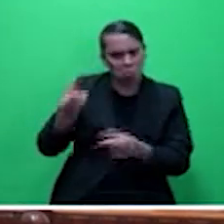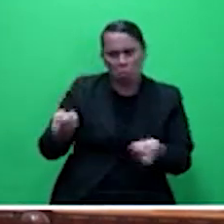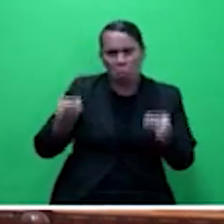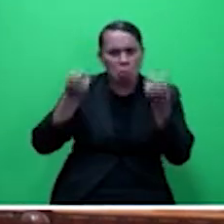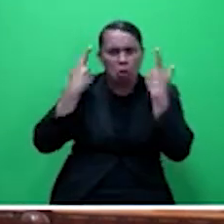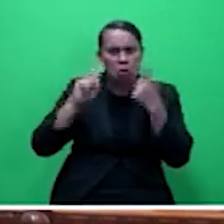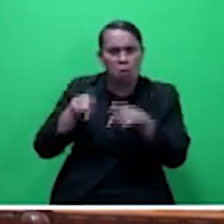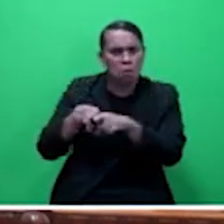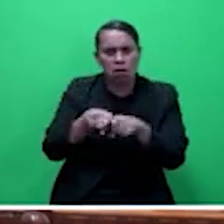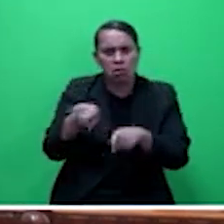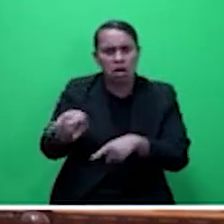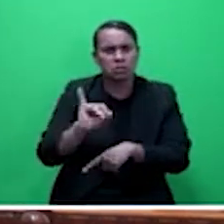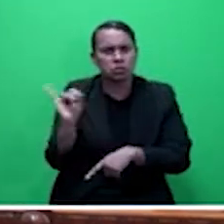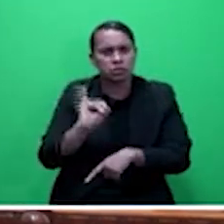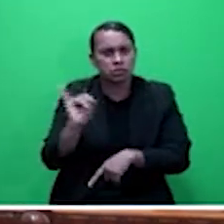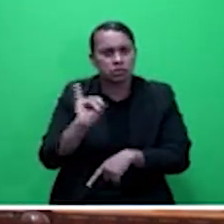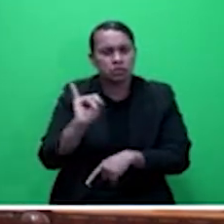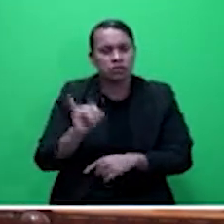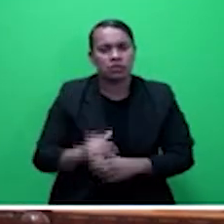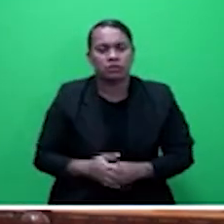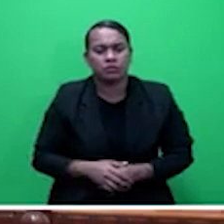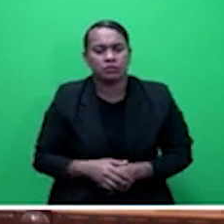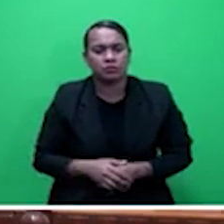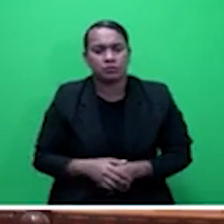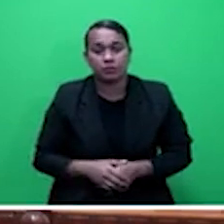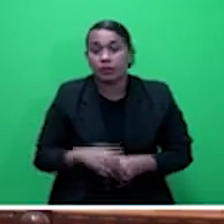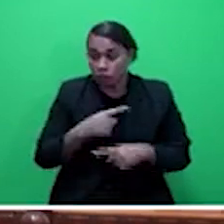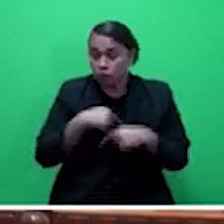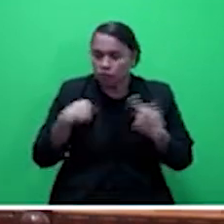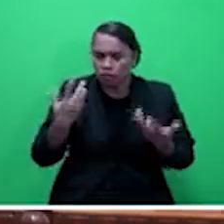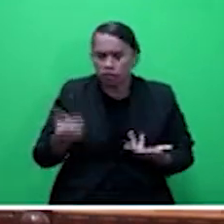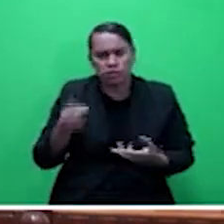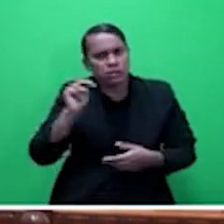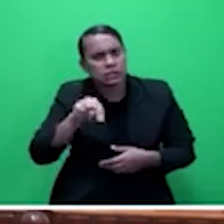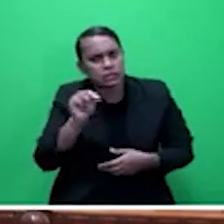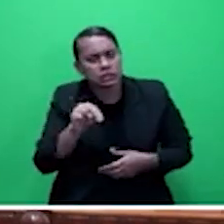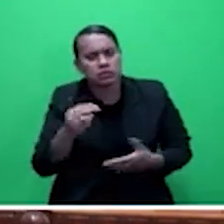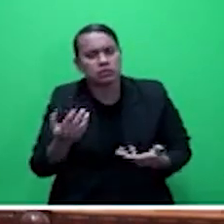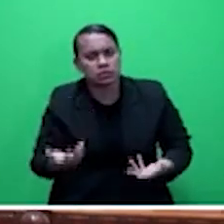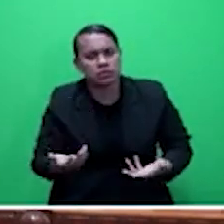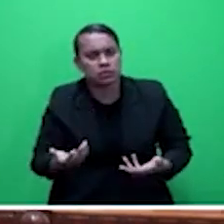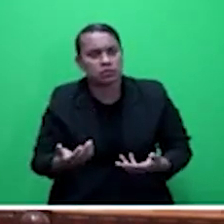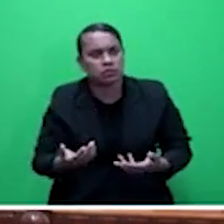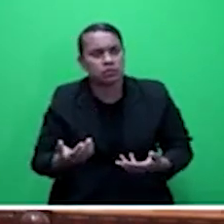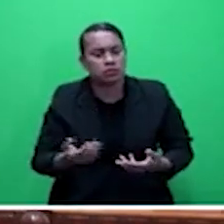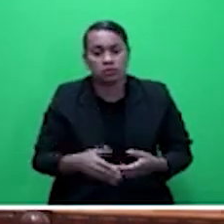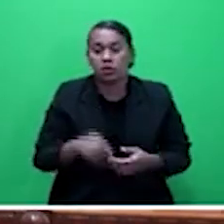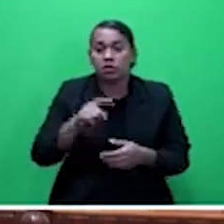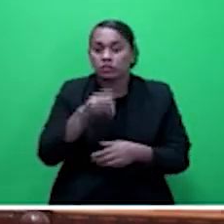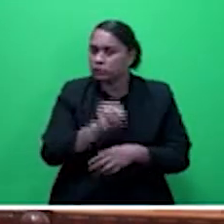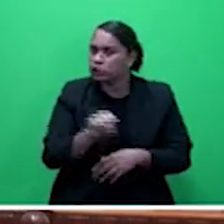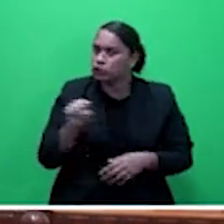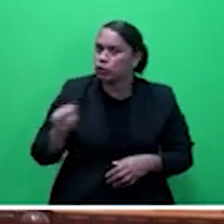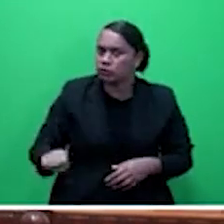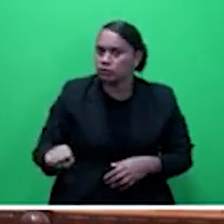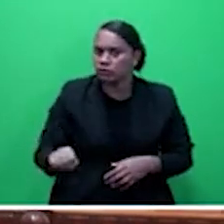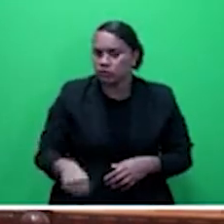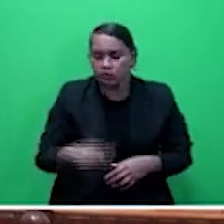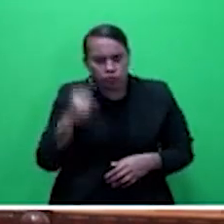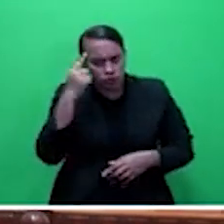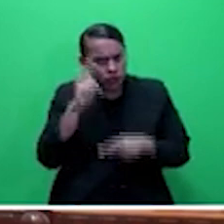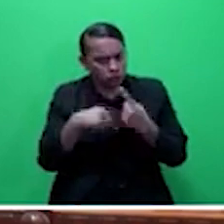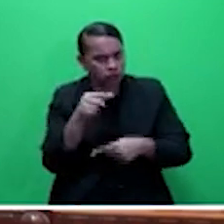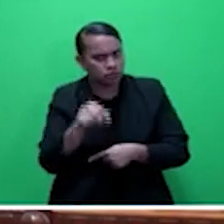statement that we need to take this very, very seriously and take leadership